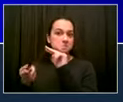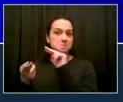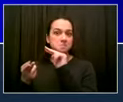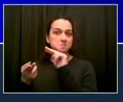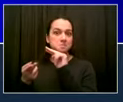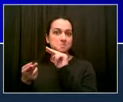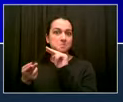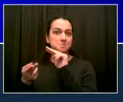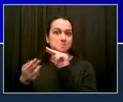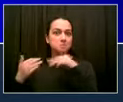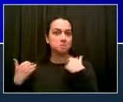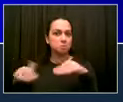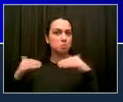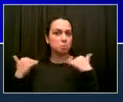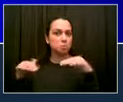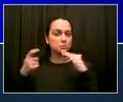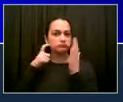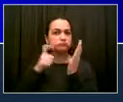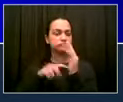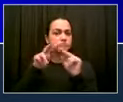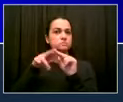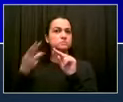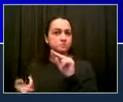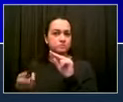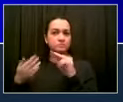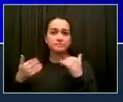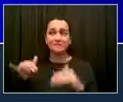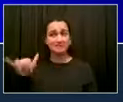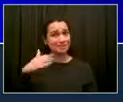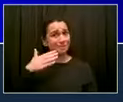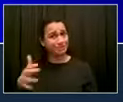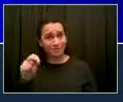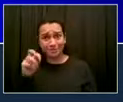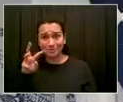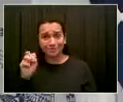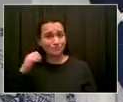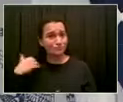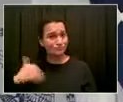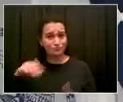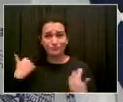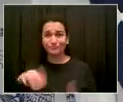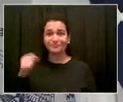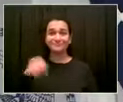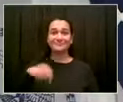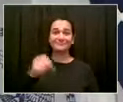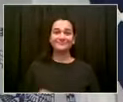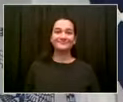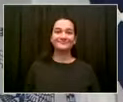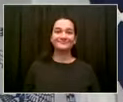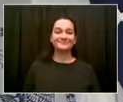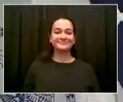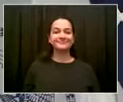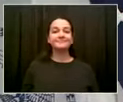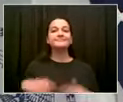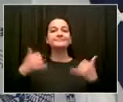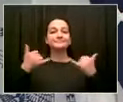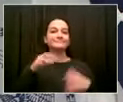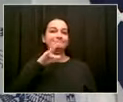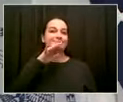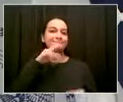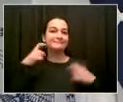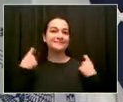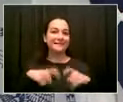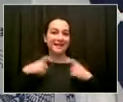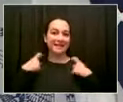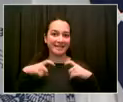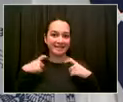declining. So that's good news all around. A few words in Spanish as we conclude, and this